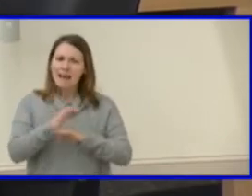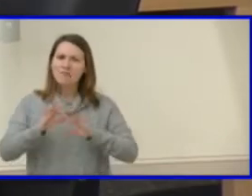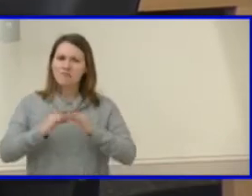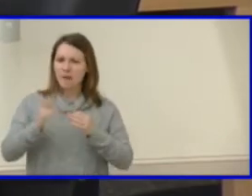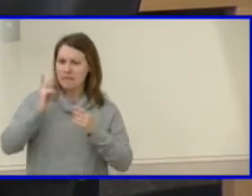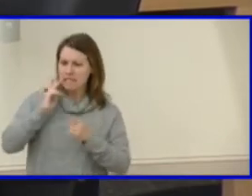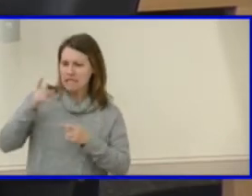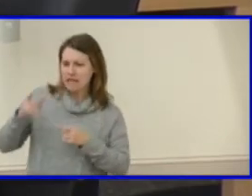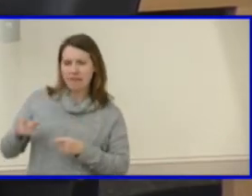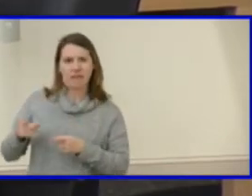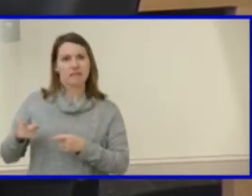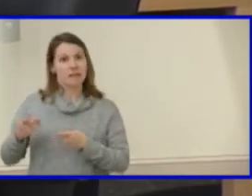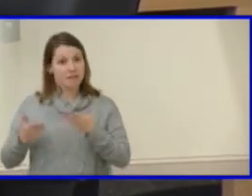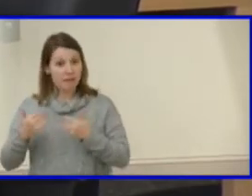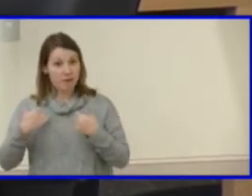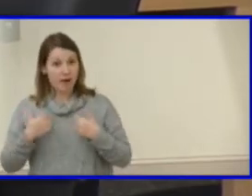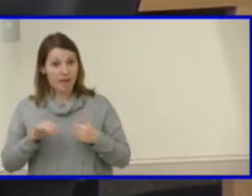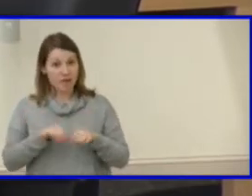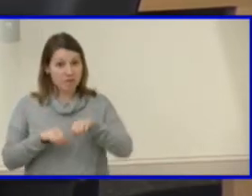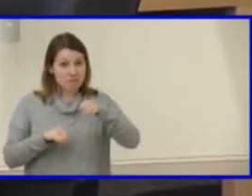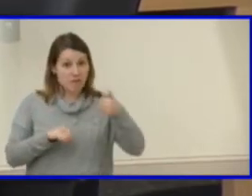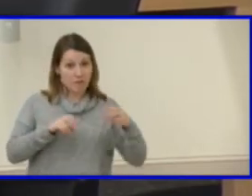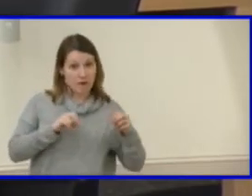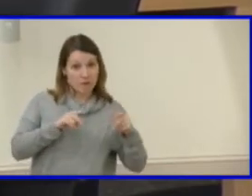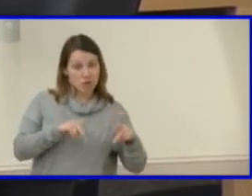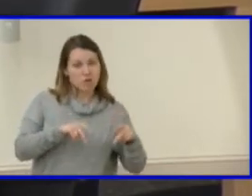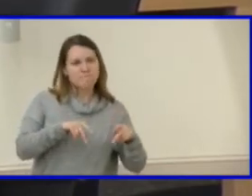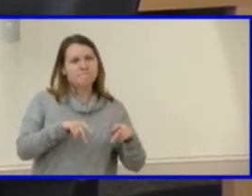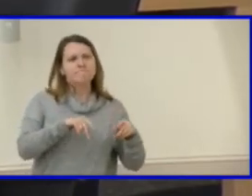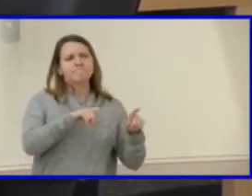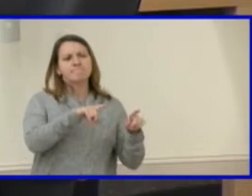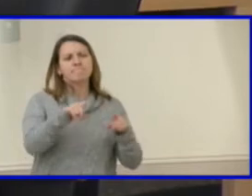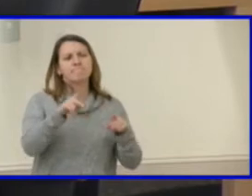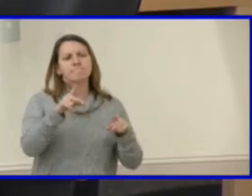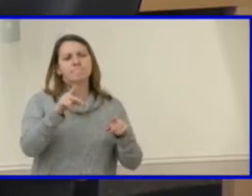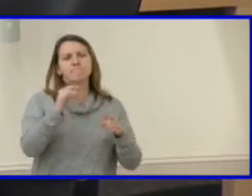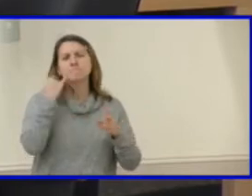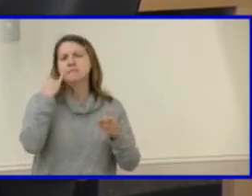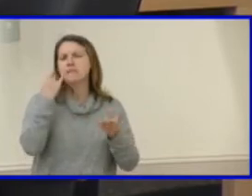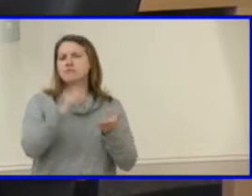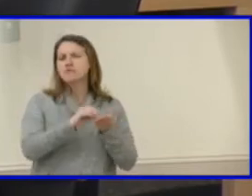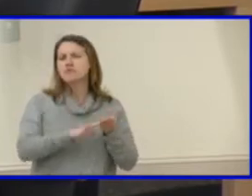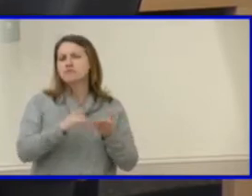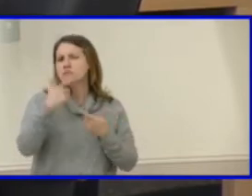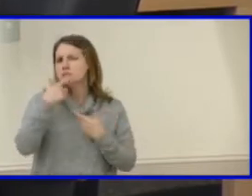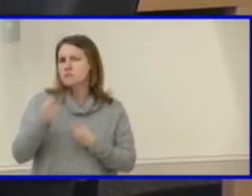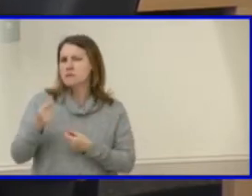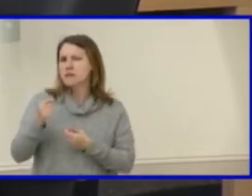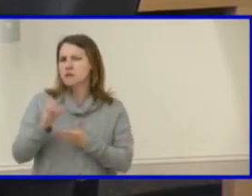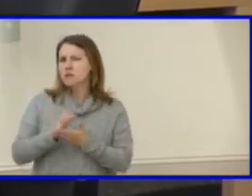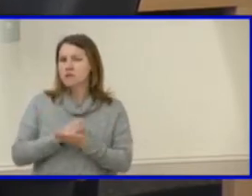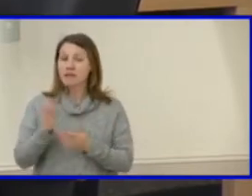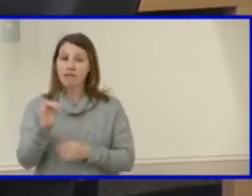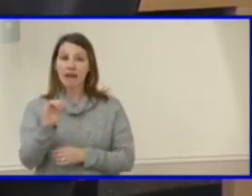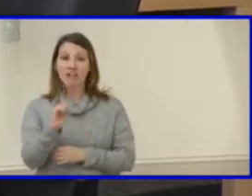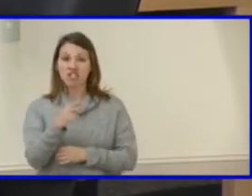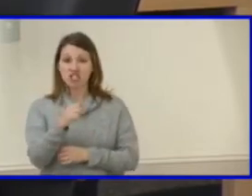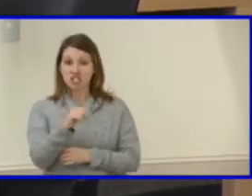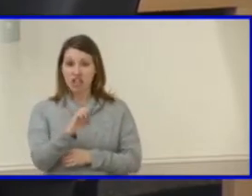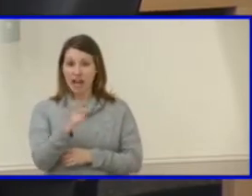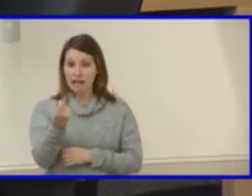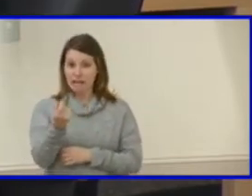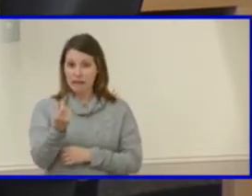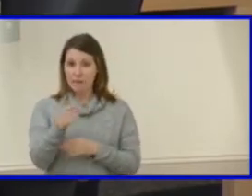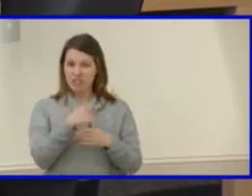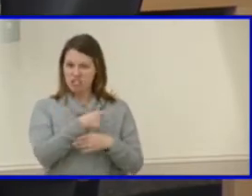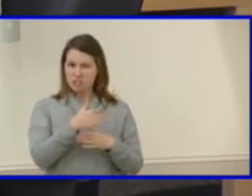things, we might have another opportunity to assess the interest in the courses. So as Mrs. Shea kind of, uh, shared a little bit with